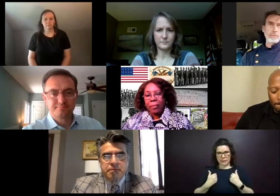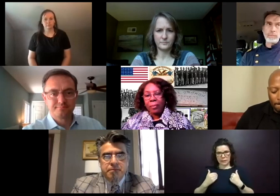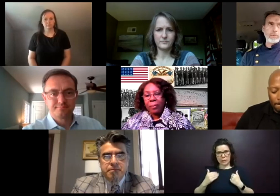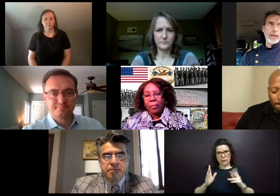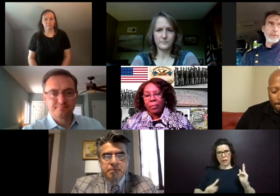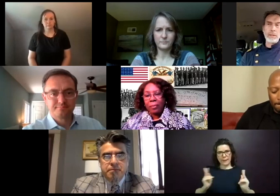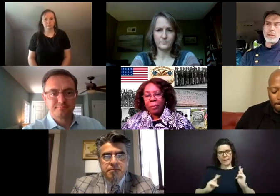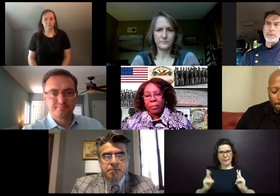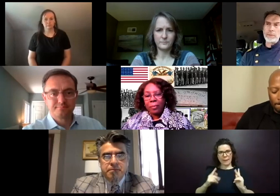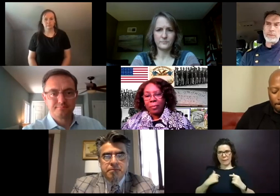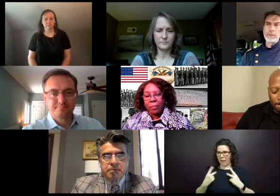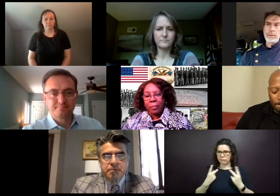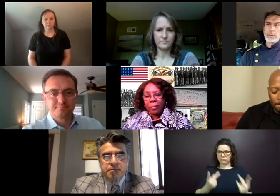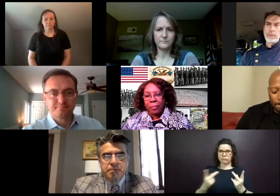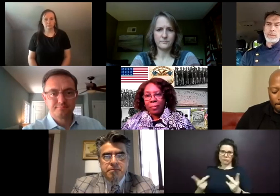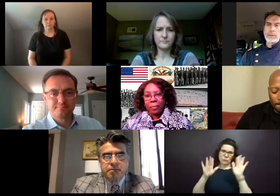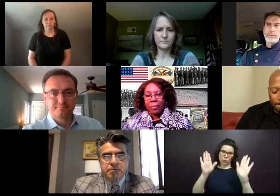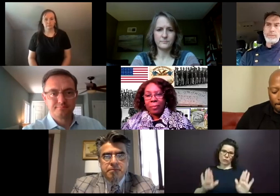and it's absolutely wonderful.